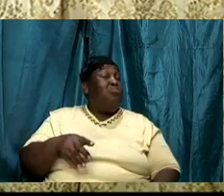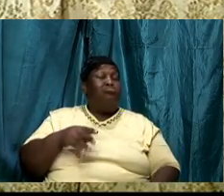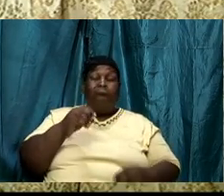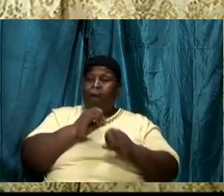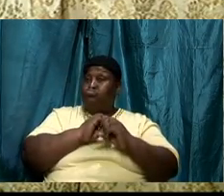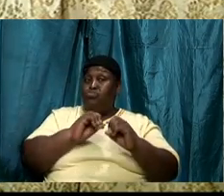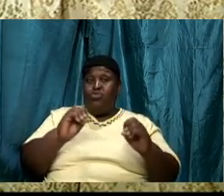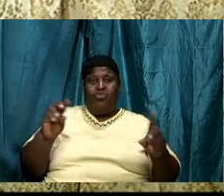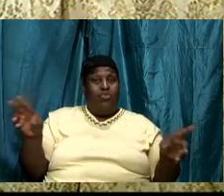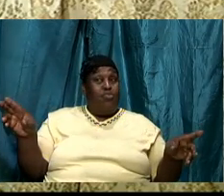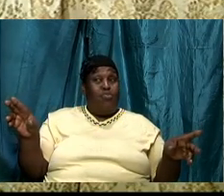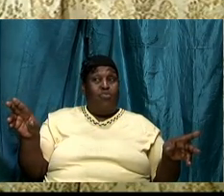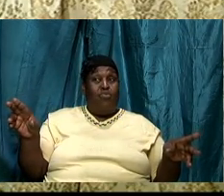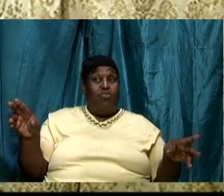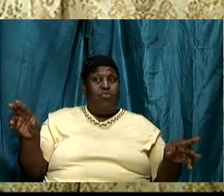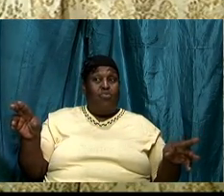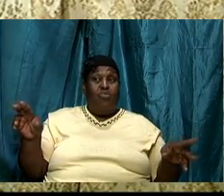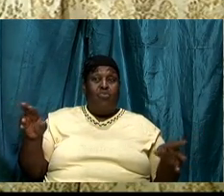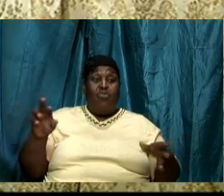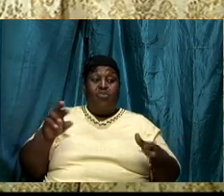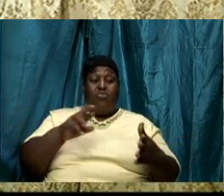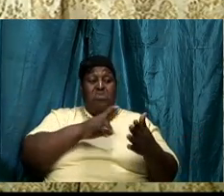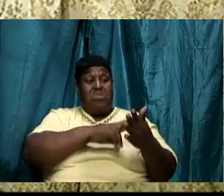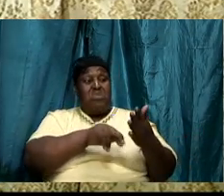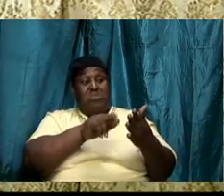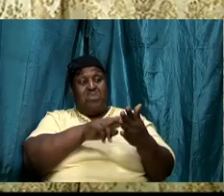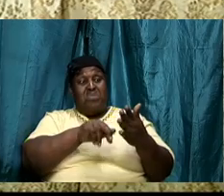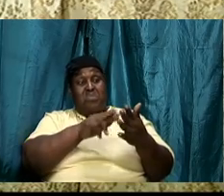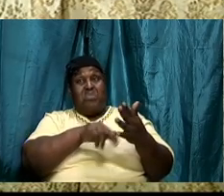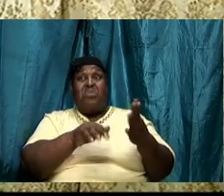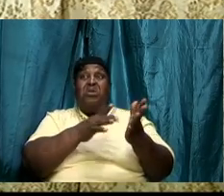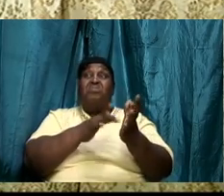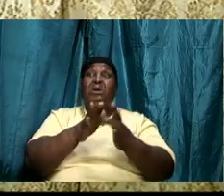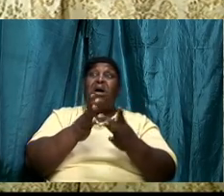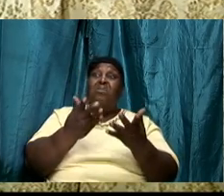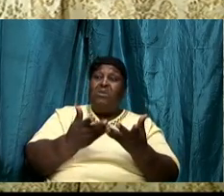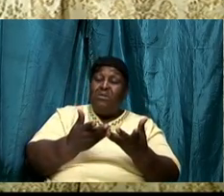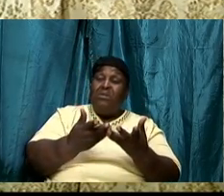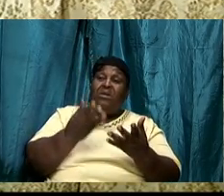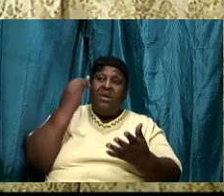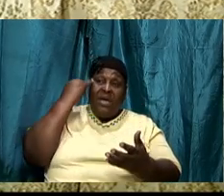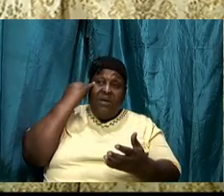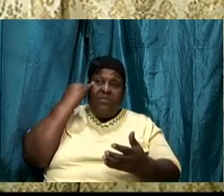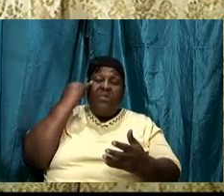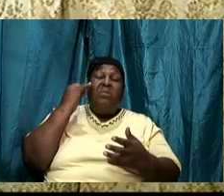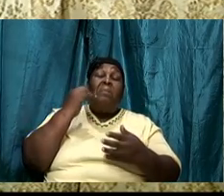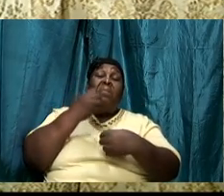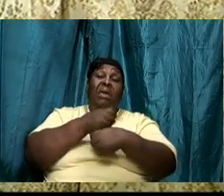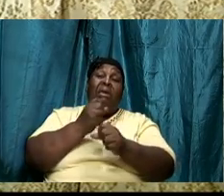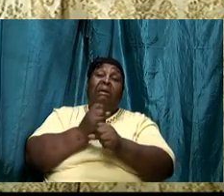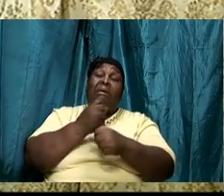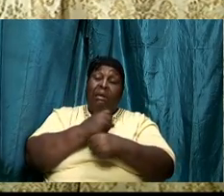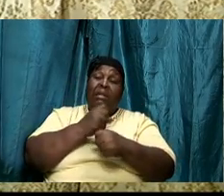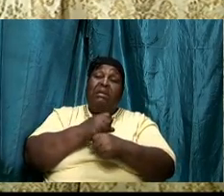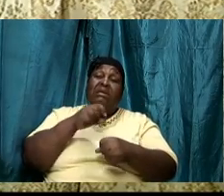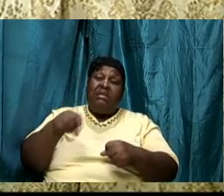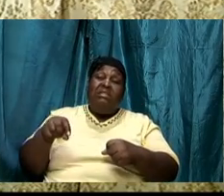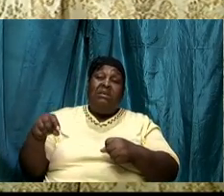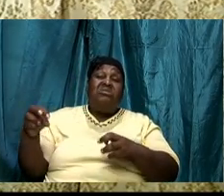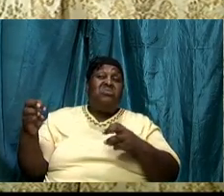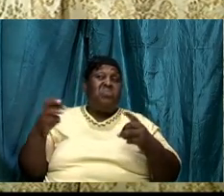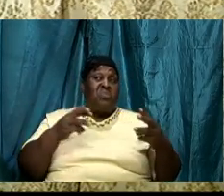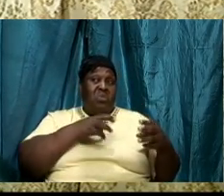make it in this warfare we start one aspect of the struggle by